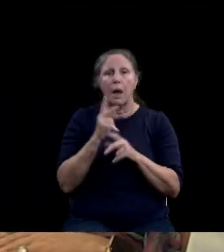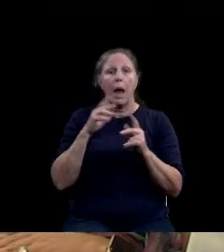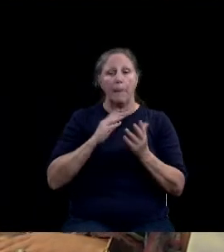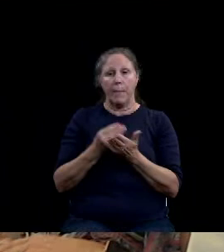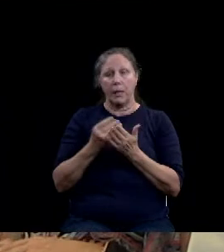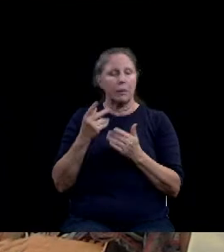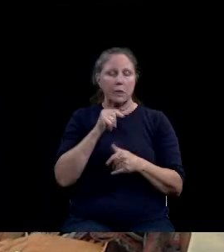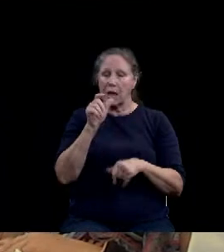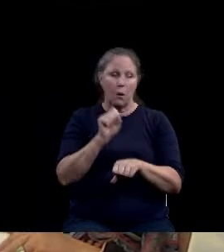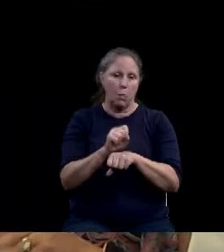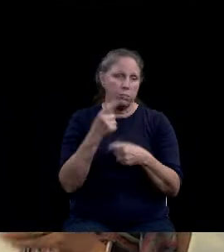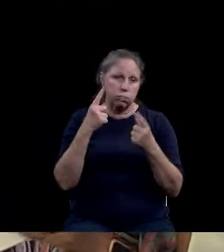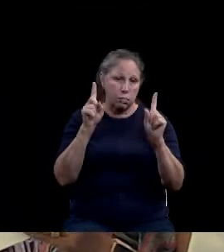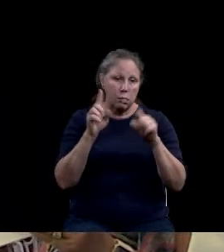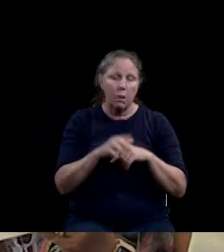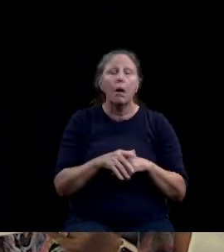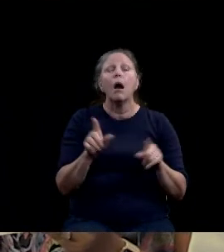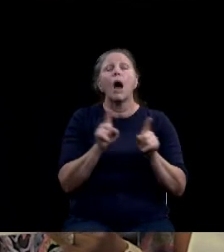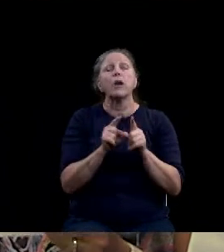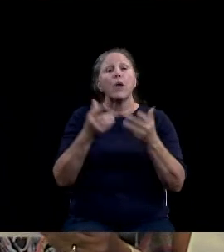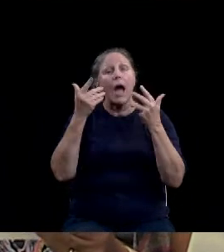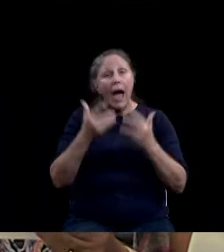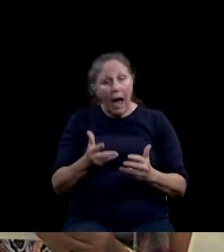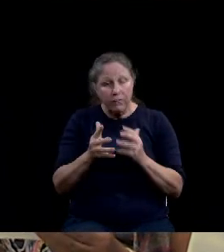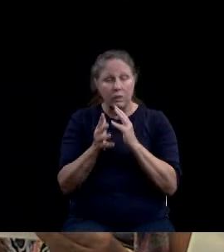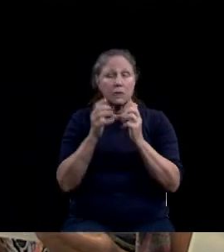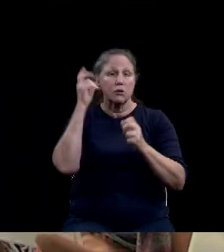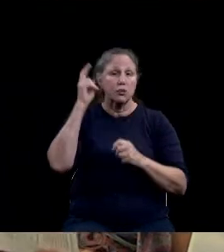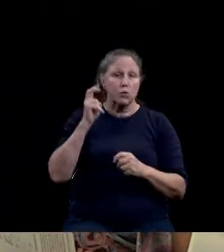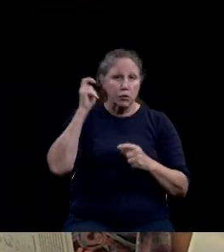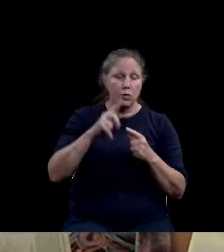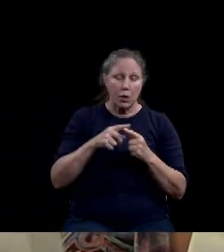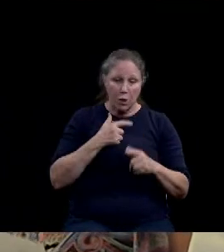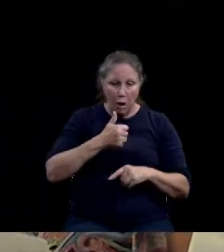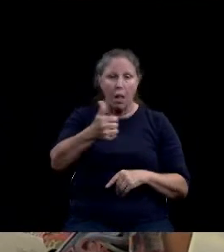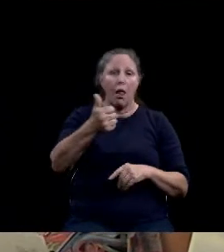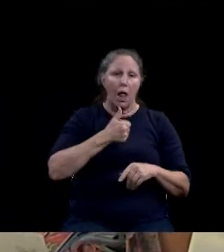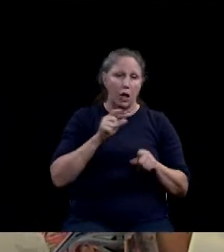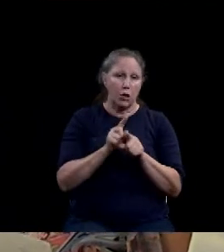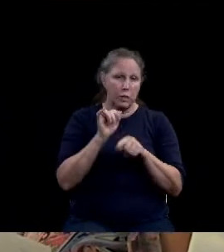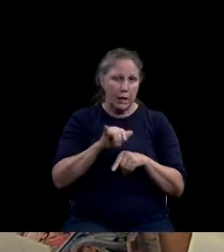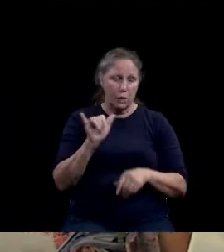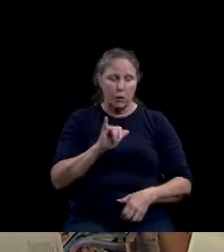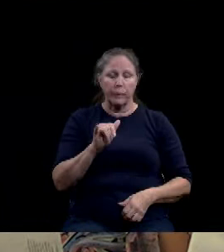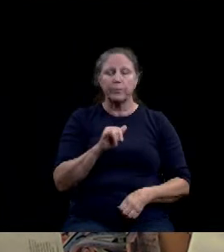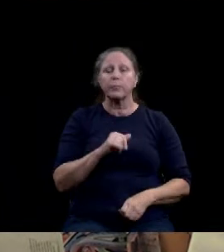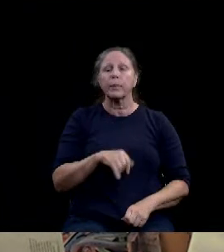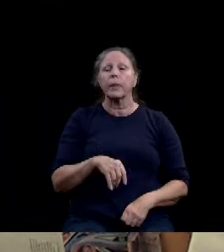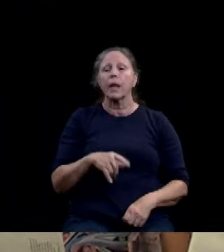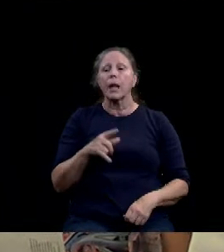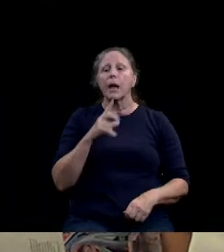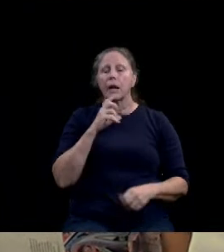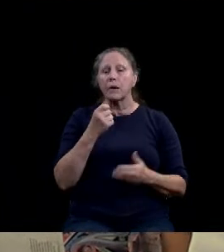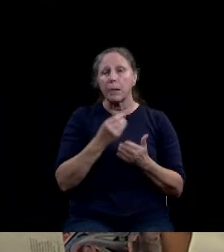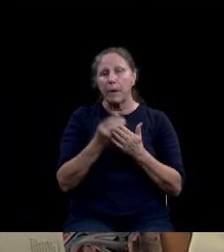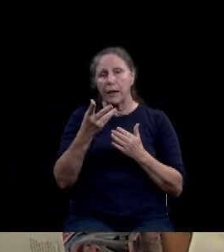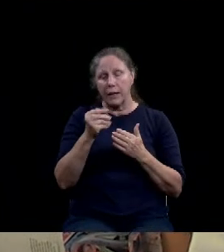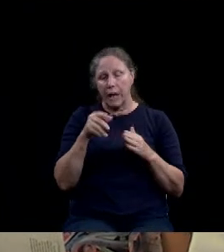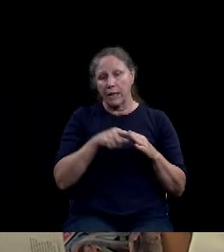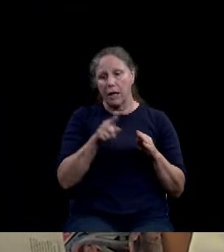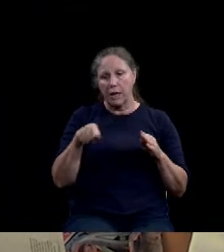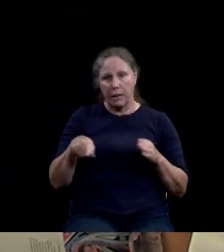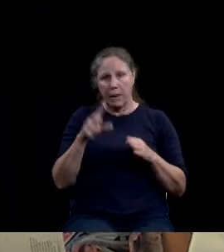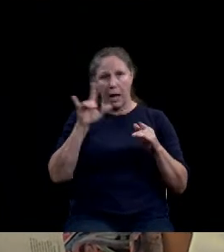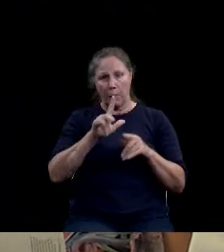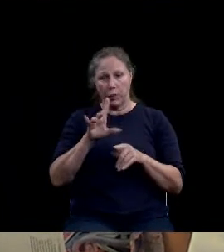and oversized cargo use the road as well. Joe would sell you the land and then come straight off of highway 31 with your private entrance and leave